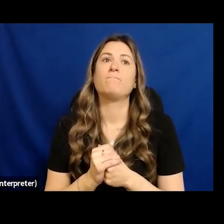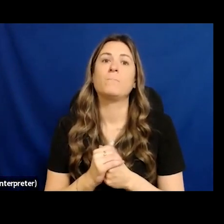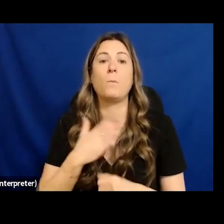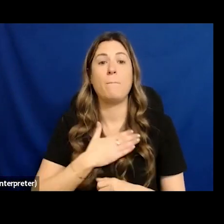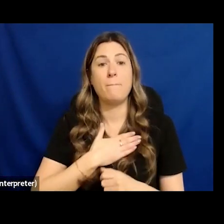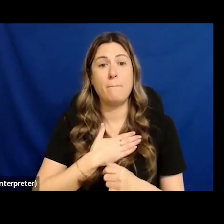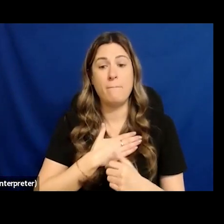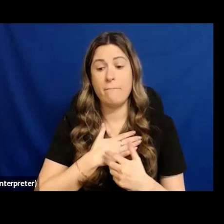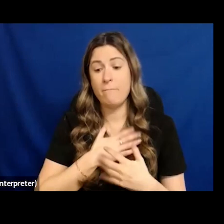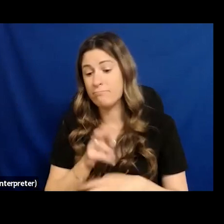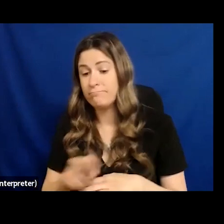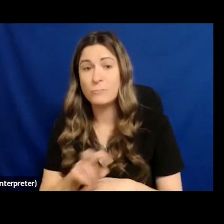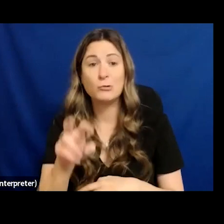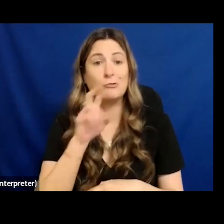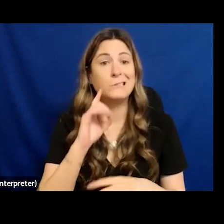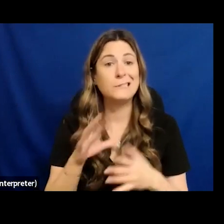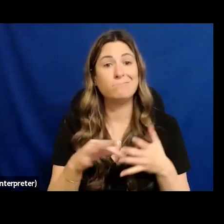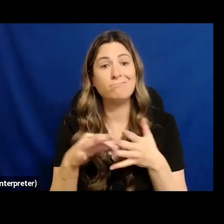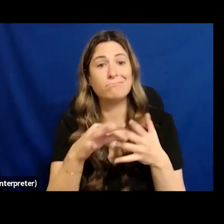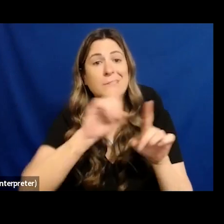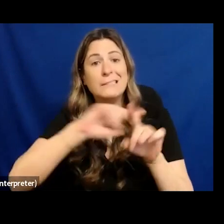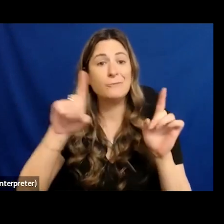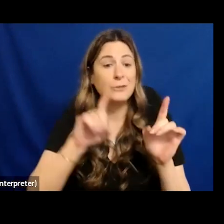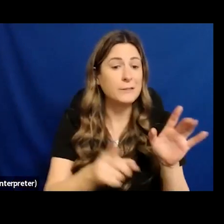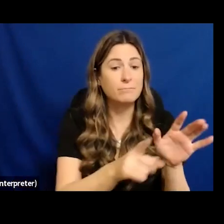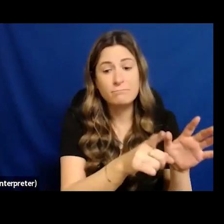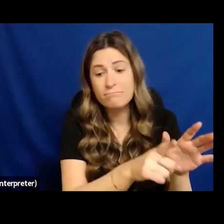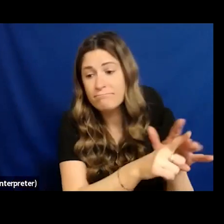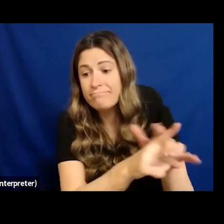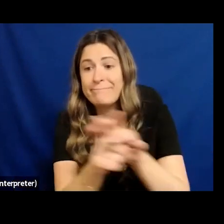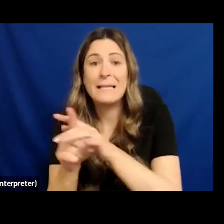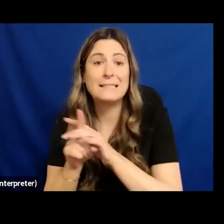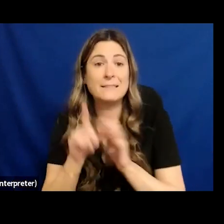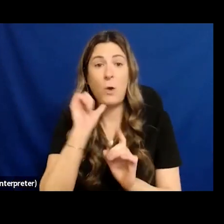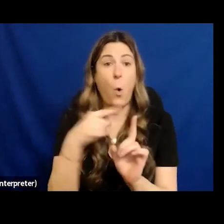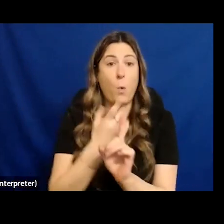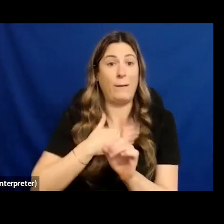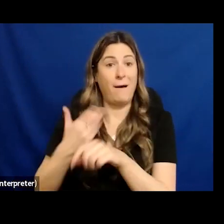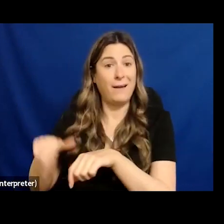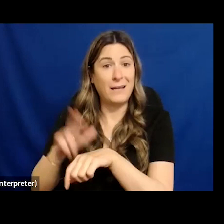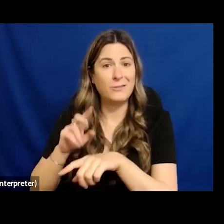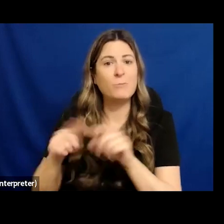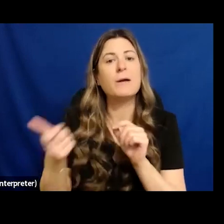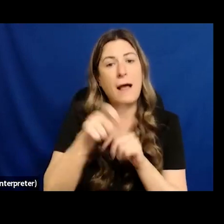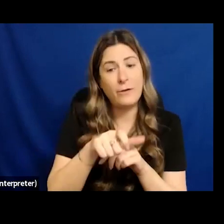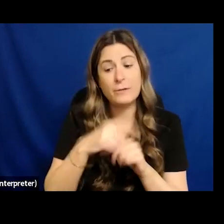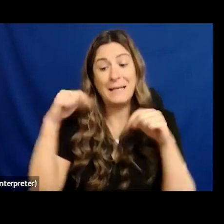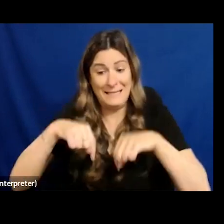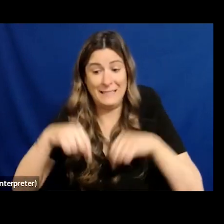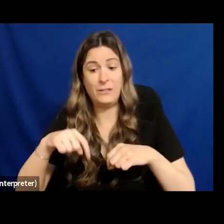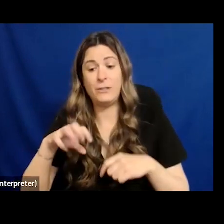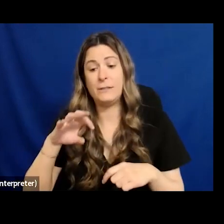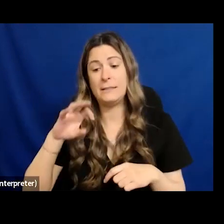territory was Saanich Sayout First Nation we have quite a strong distinction here in Sayout